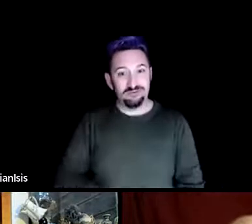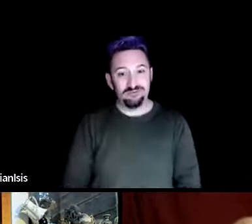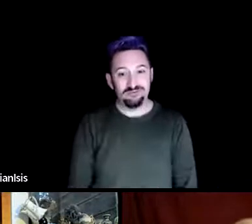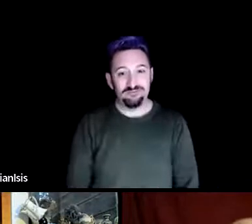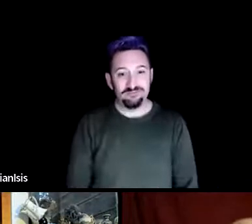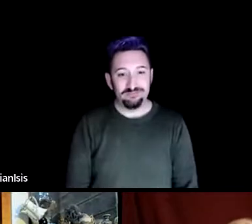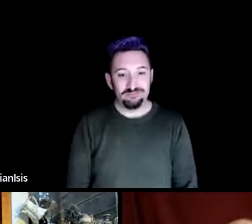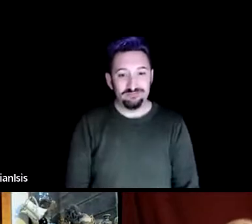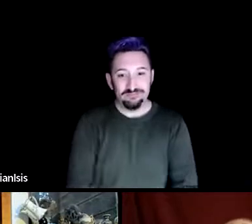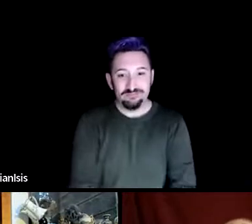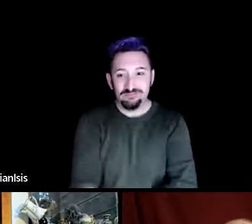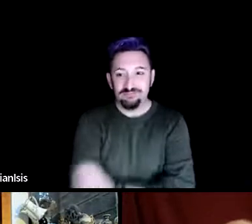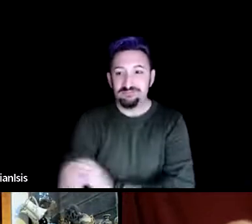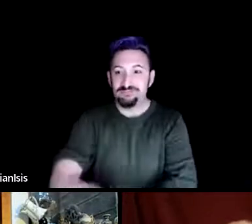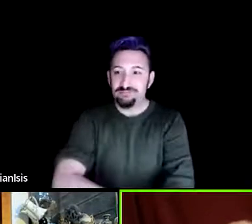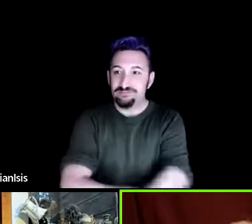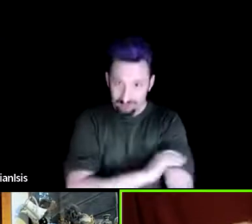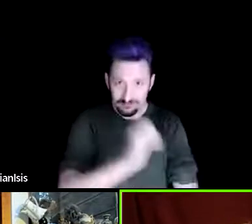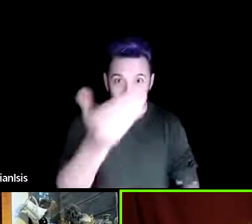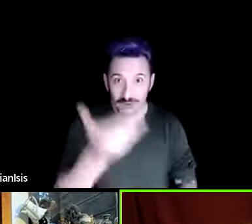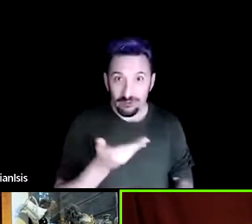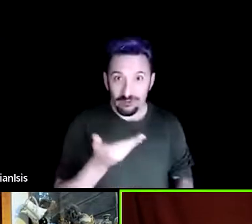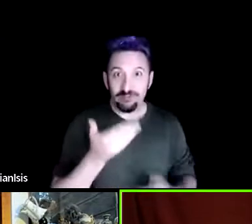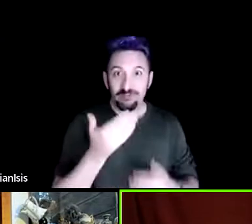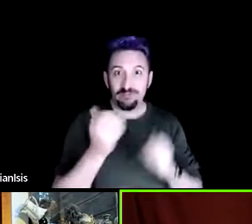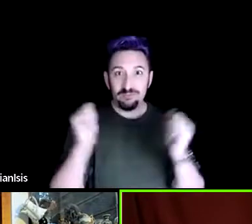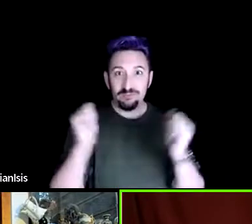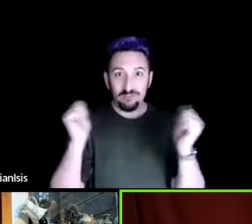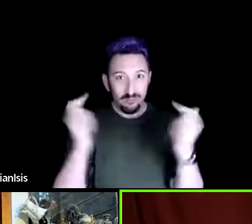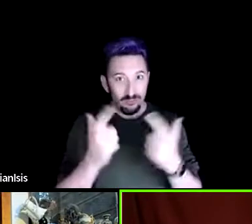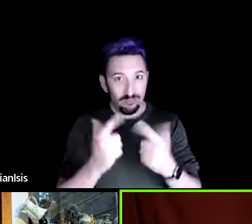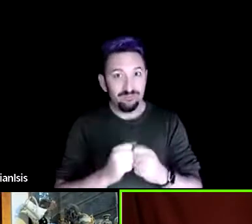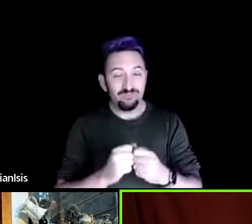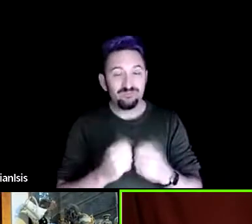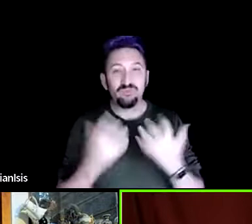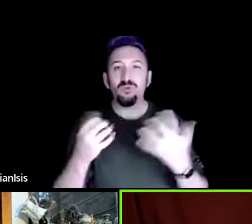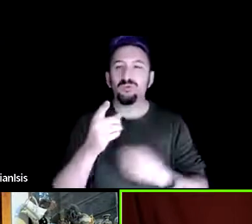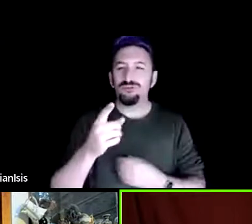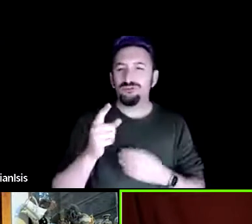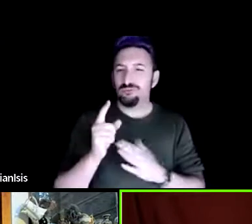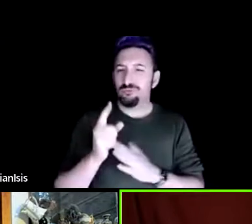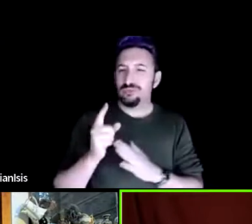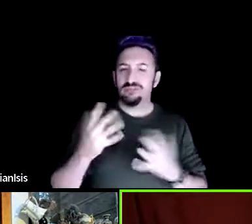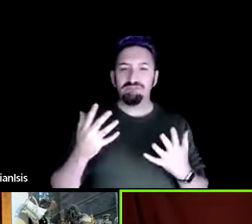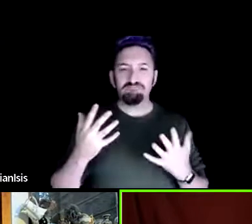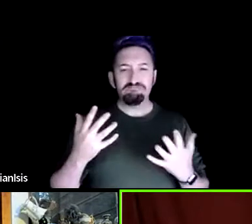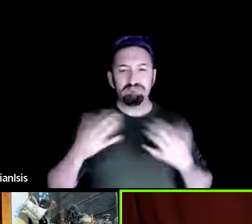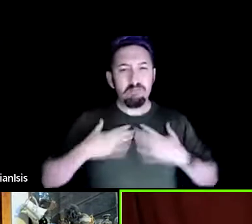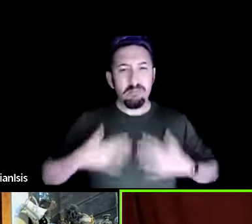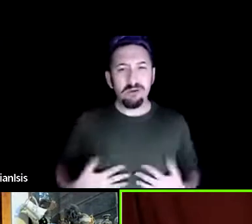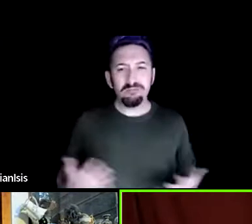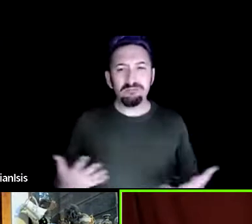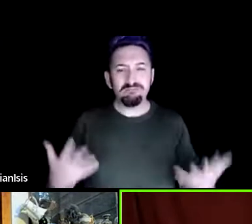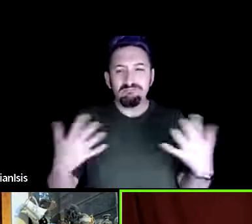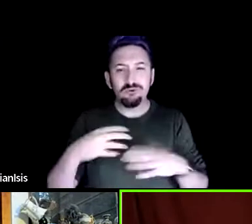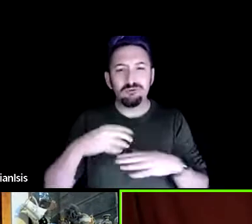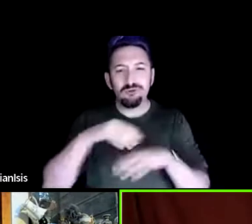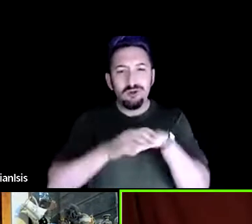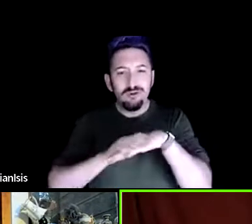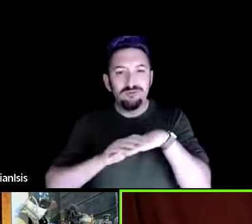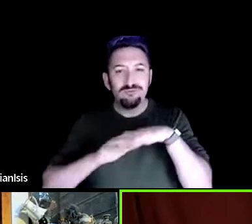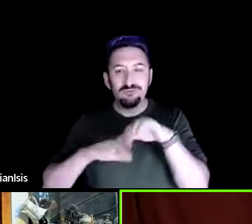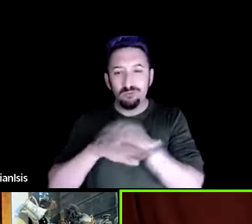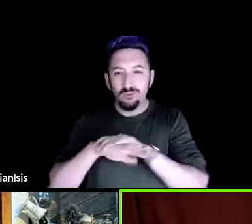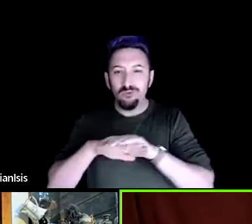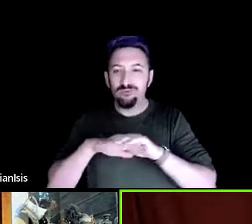Welcome, everybody. I invite you to just take a moment and get comfortable, wherever you are, just feel your chair or where you're standing,